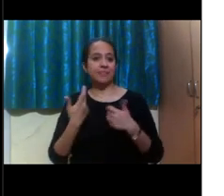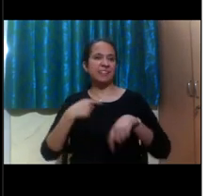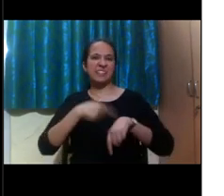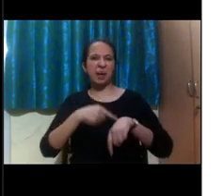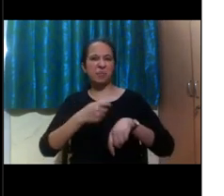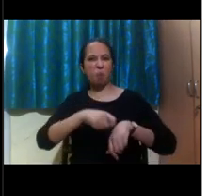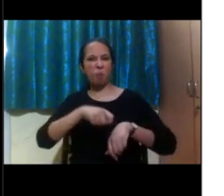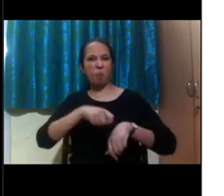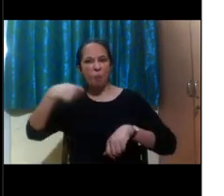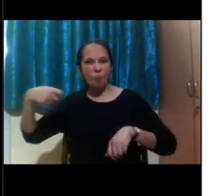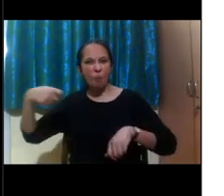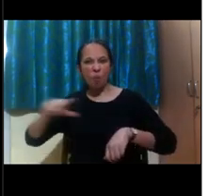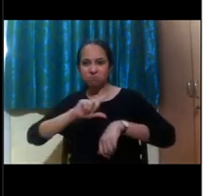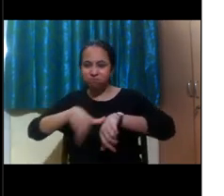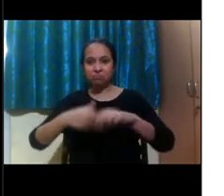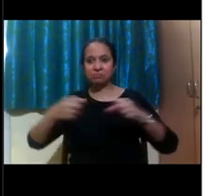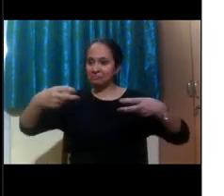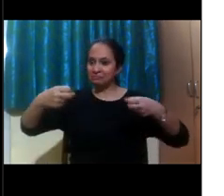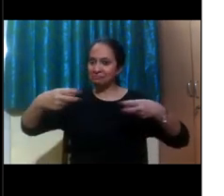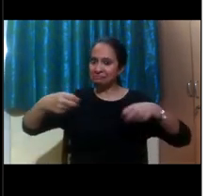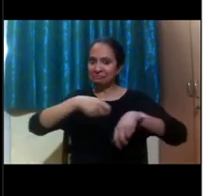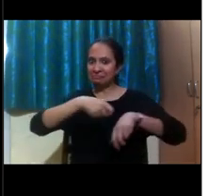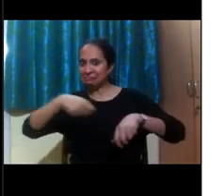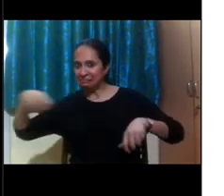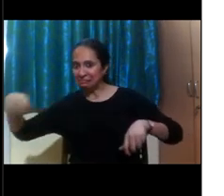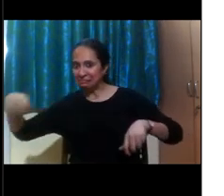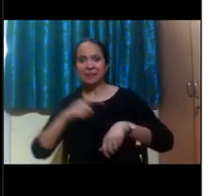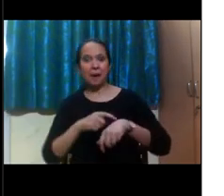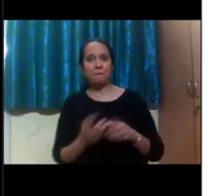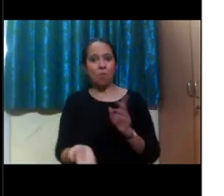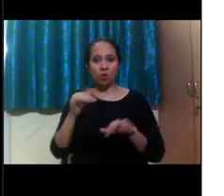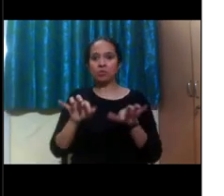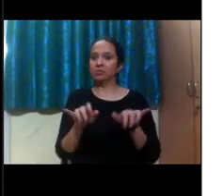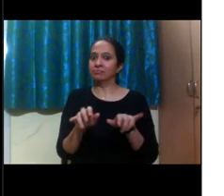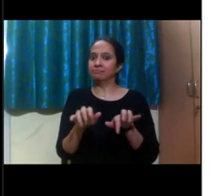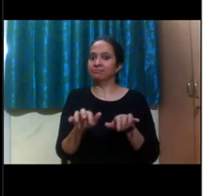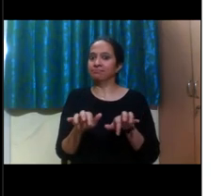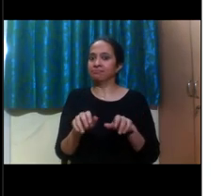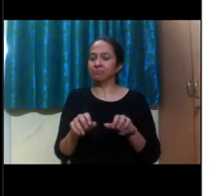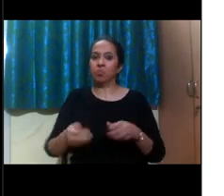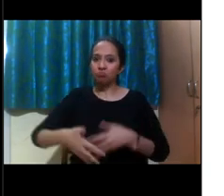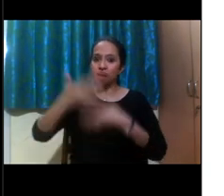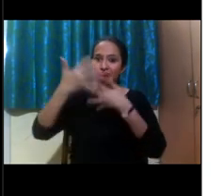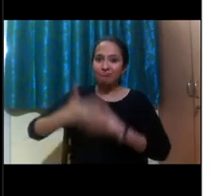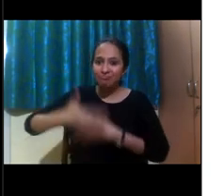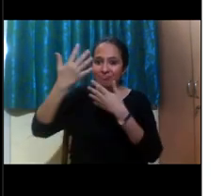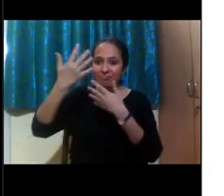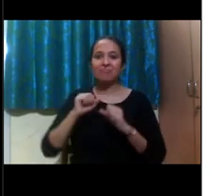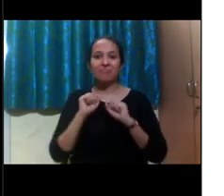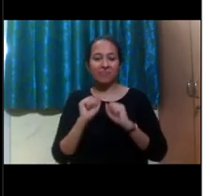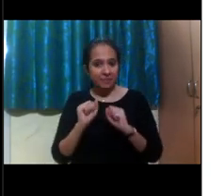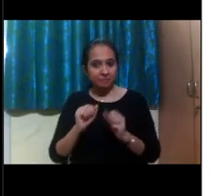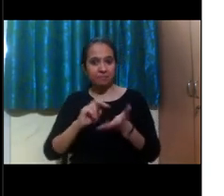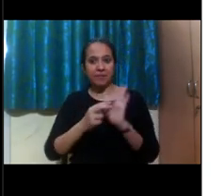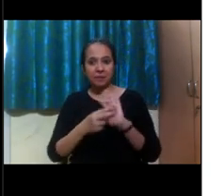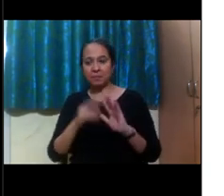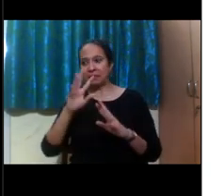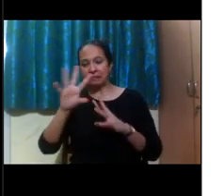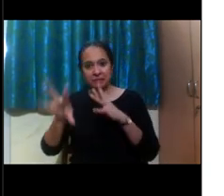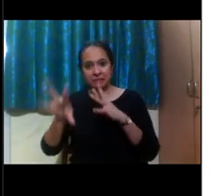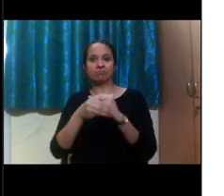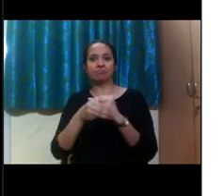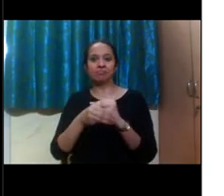transcribing a two hour video would take a long time. And so that put an additional pressure